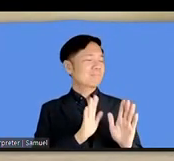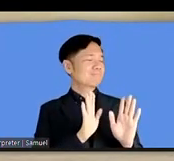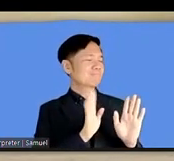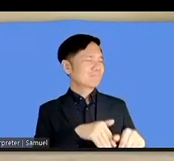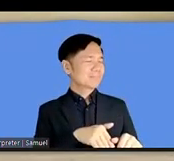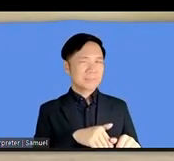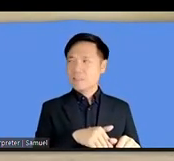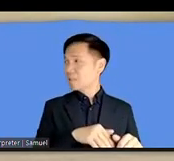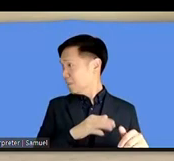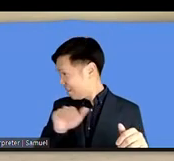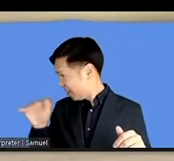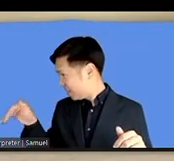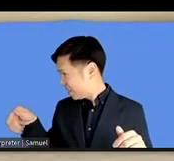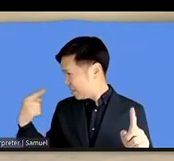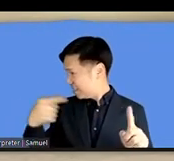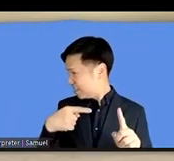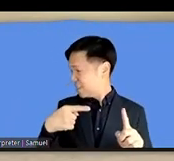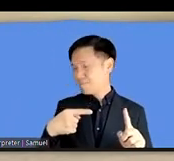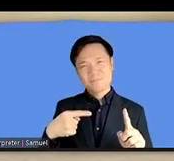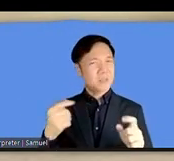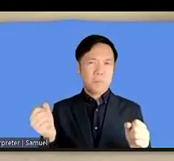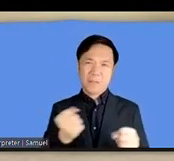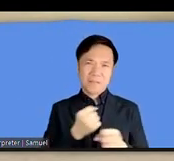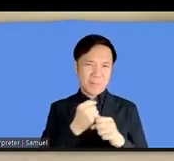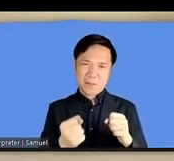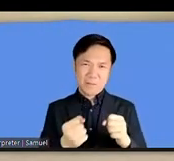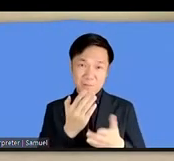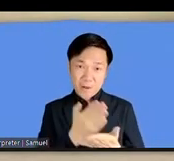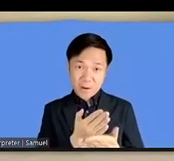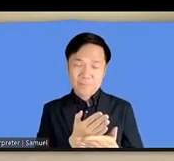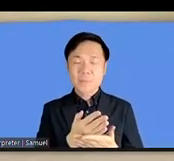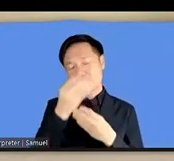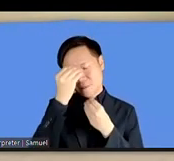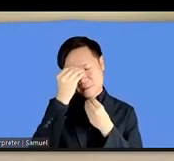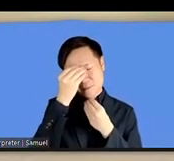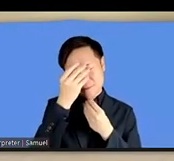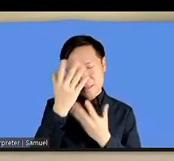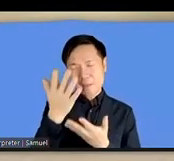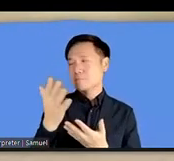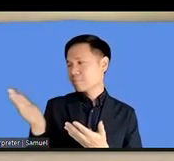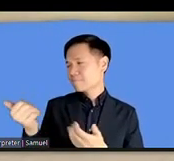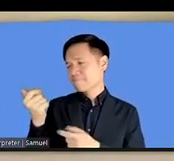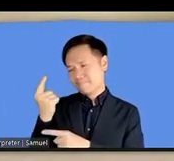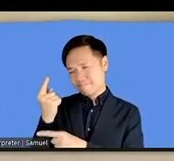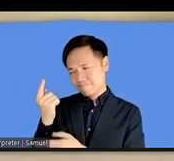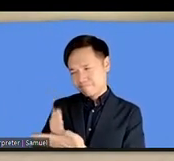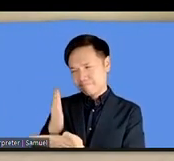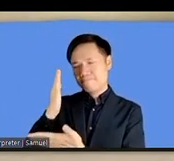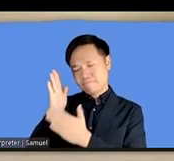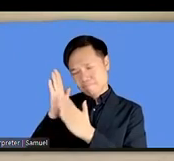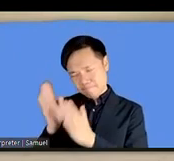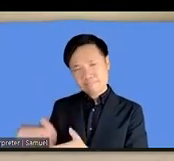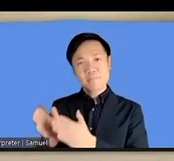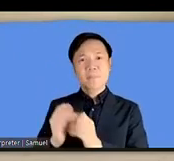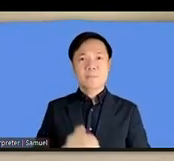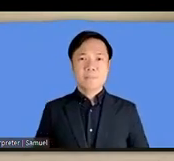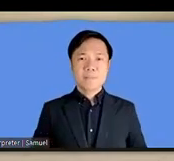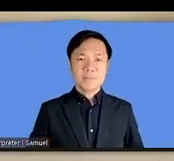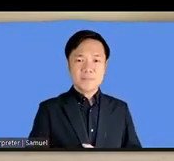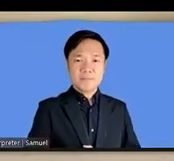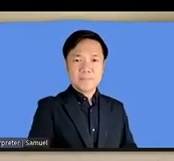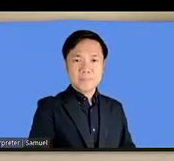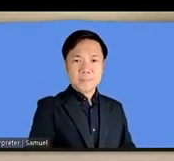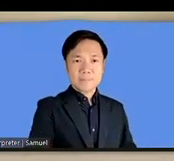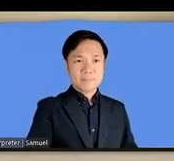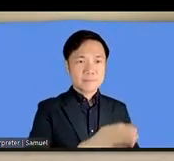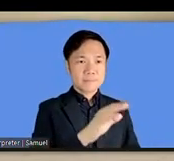is really uh a very uh crucial comment thank you so much for for uh raising it up yes yeah do you have something to say